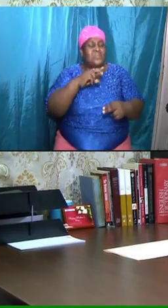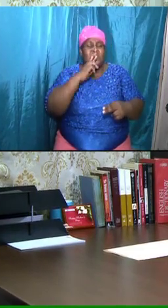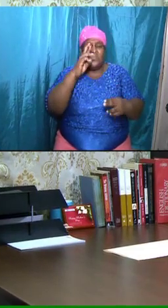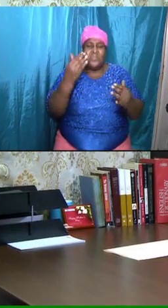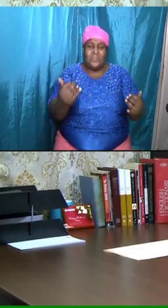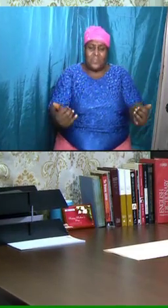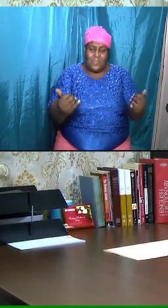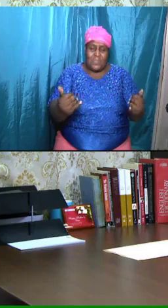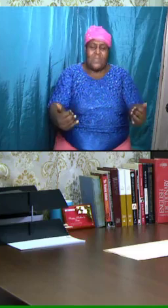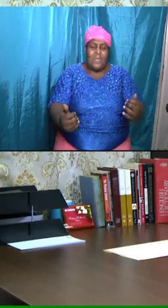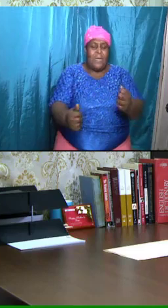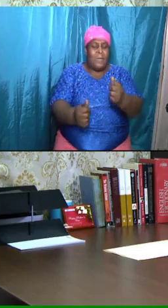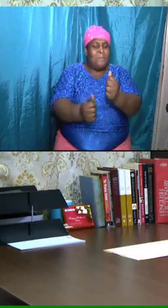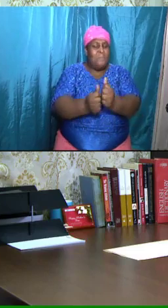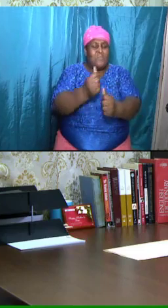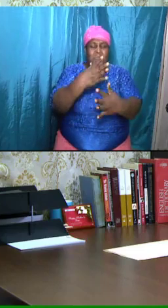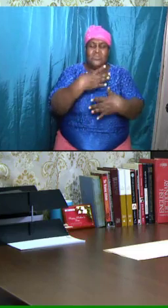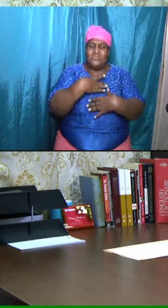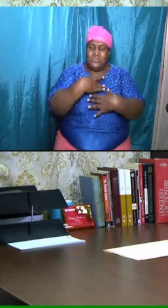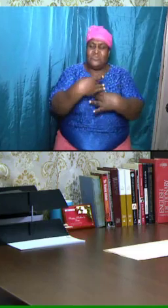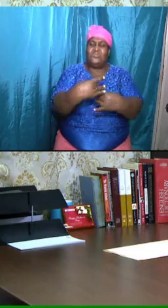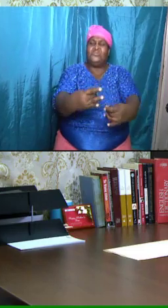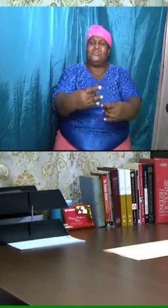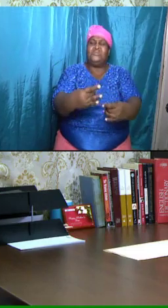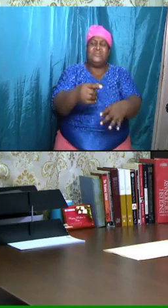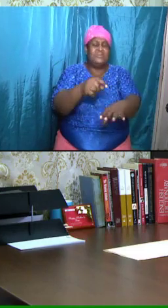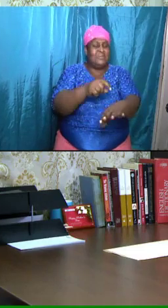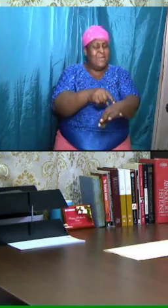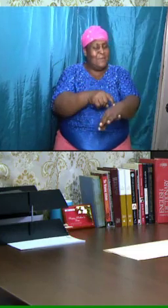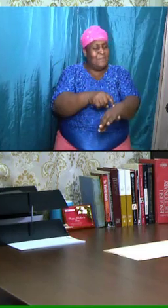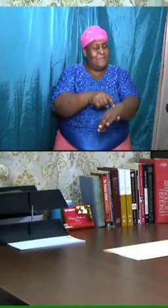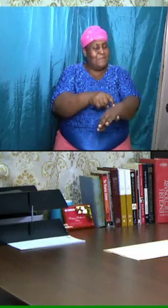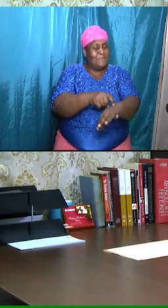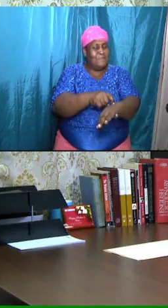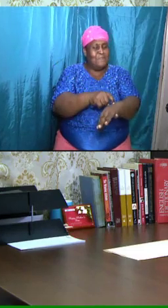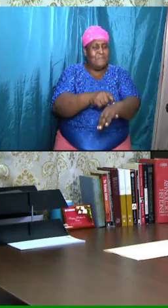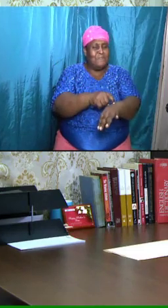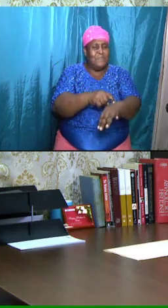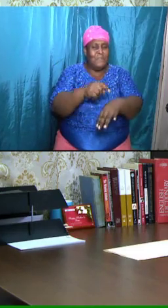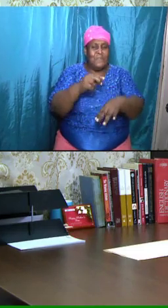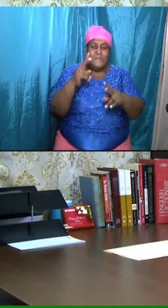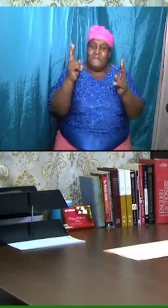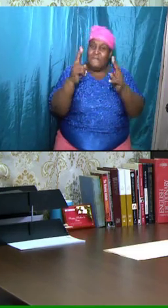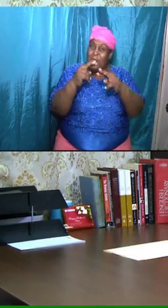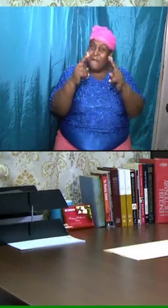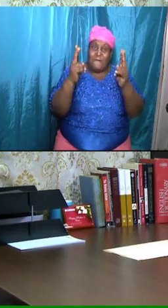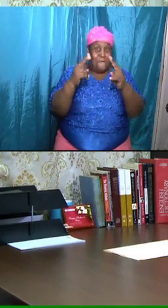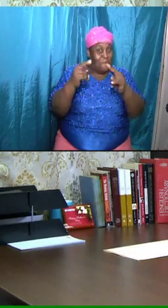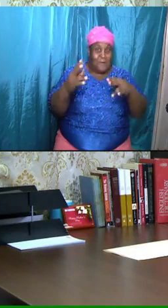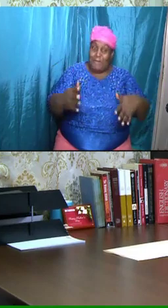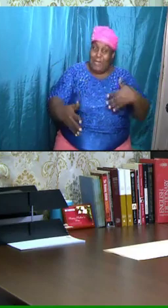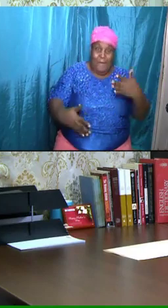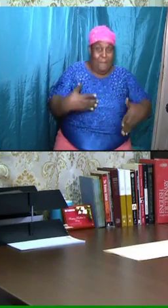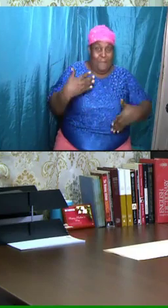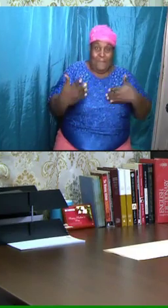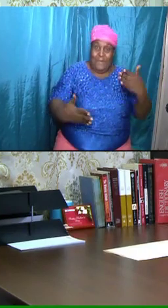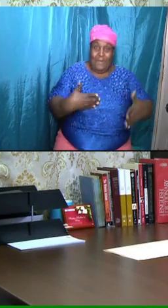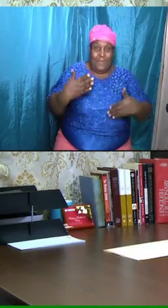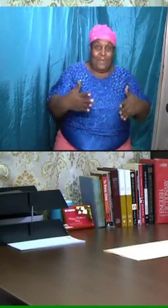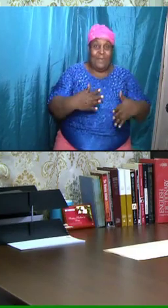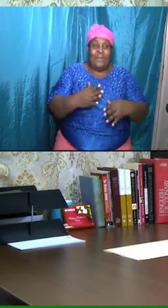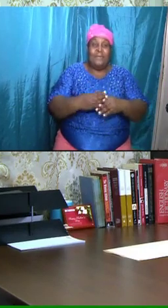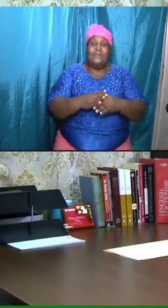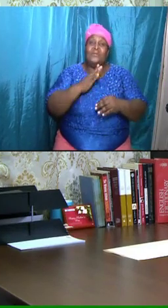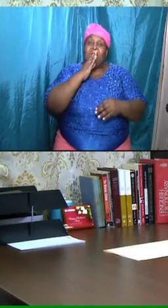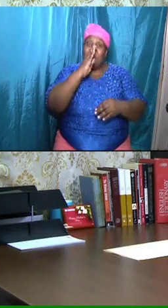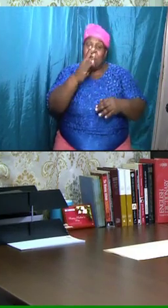most interesting period. And I'm very happy, amen, as I said earlier, to